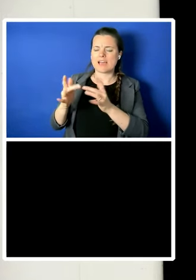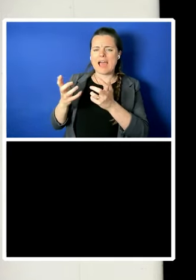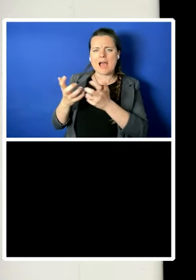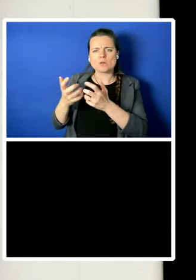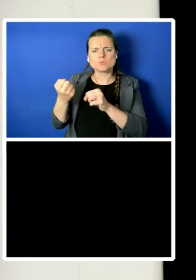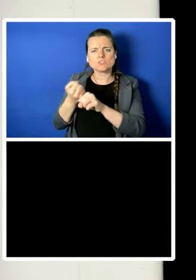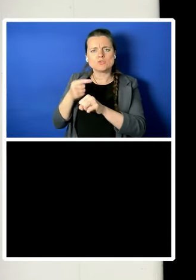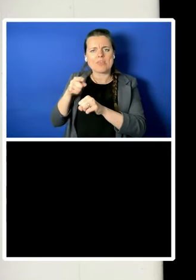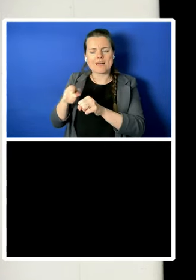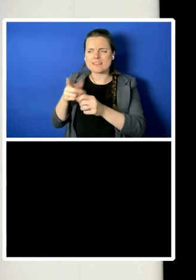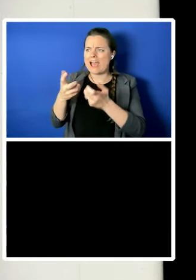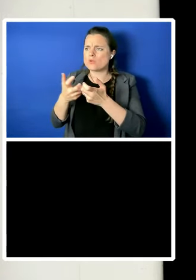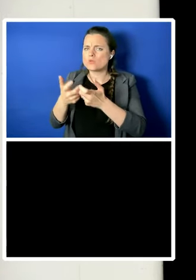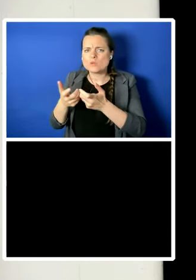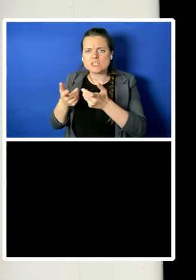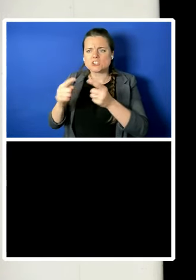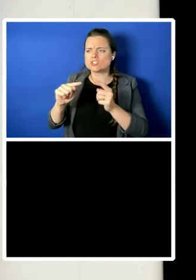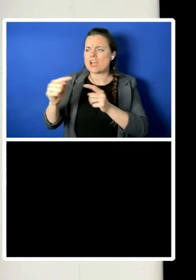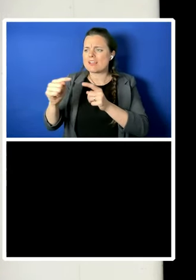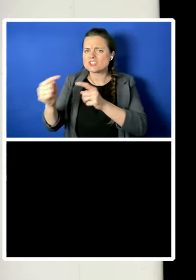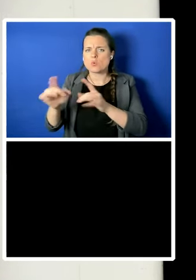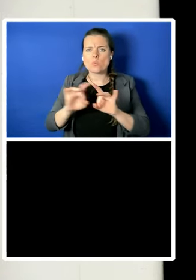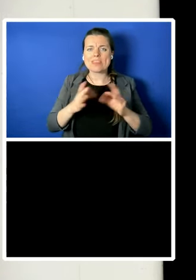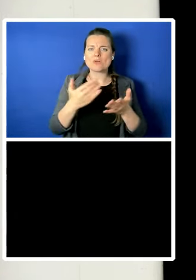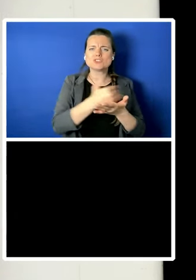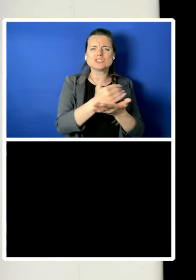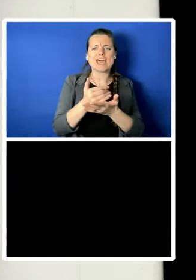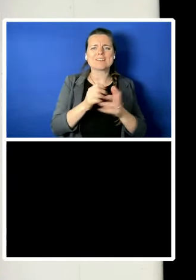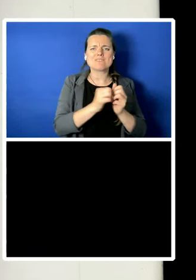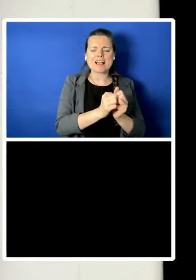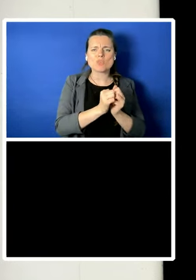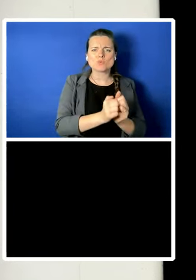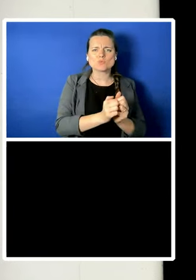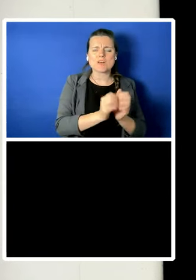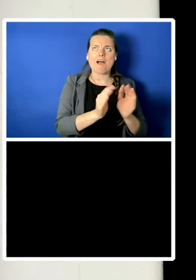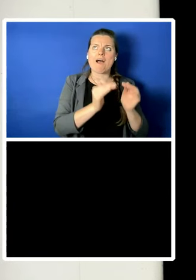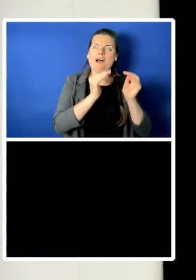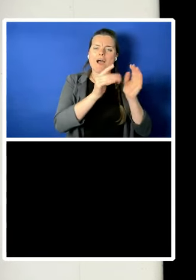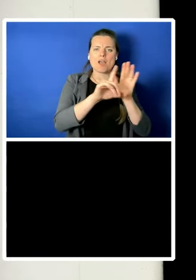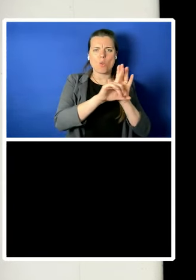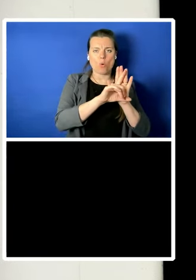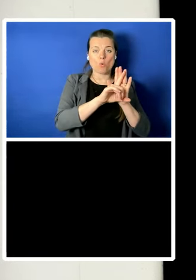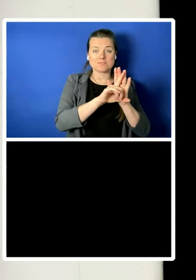higher laws and some reasonably credible way of enforcing them?